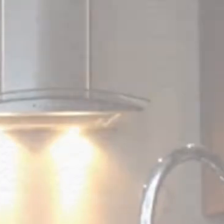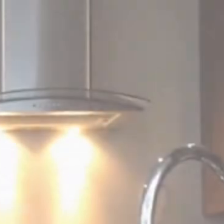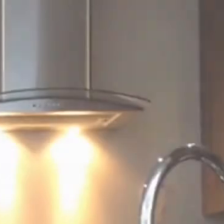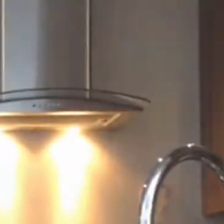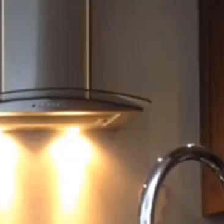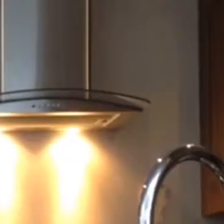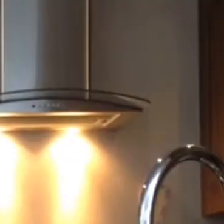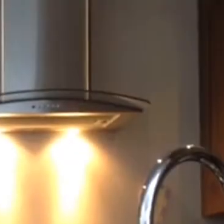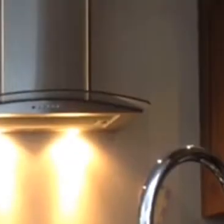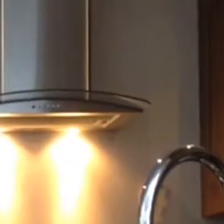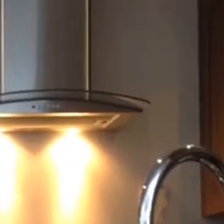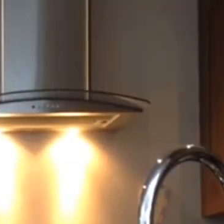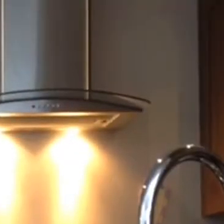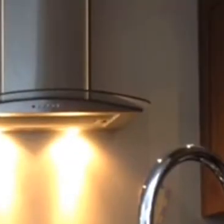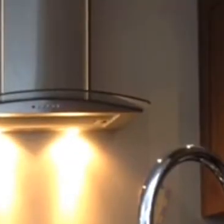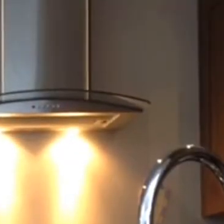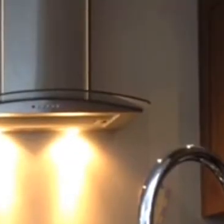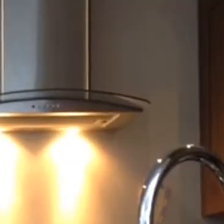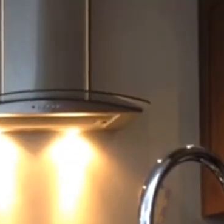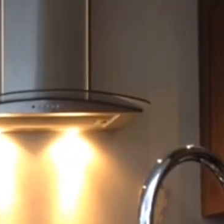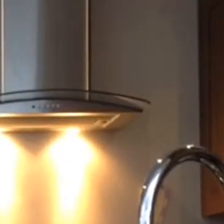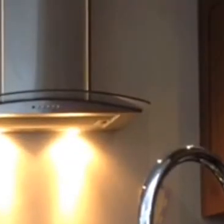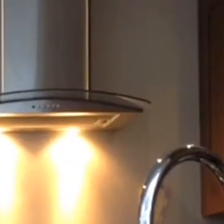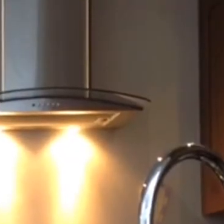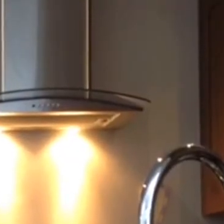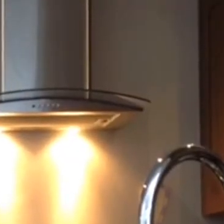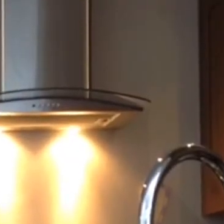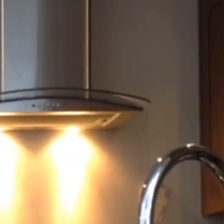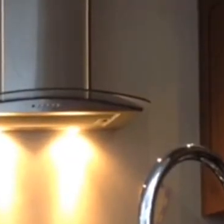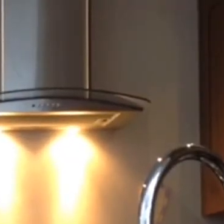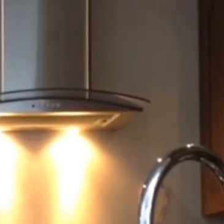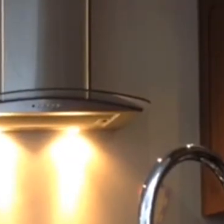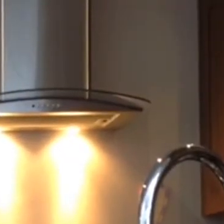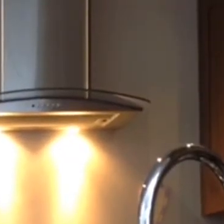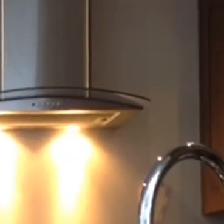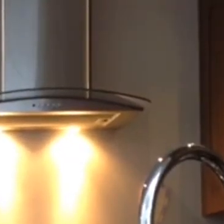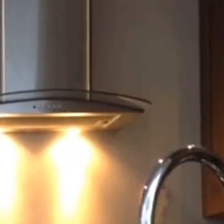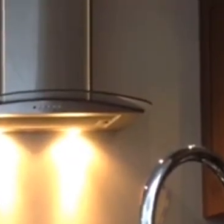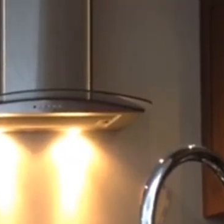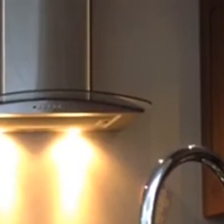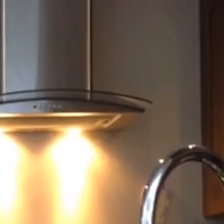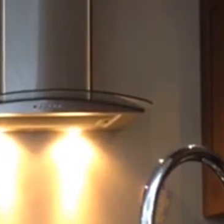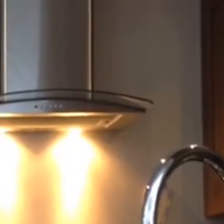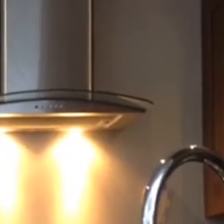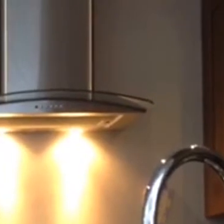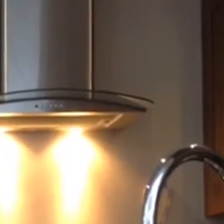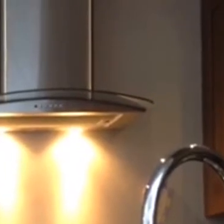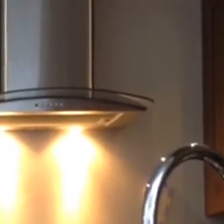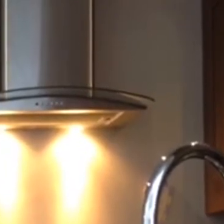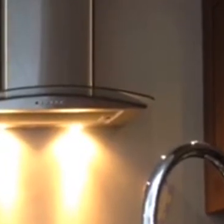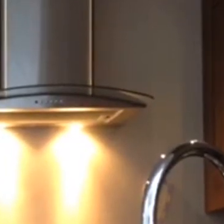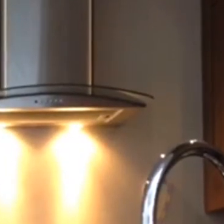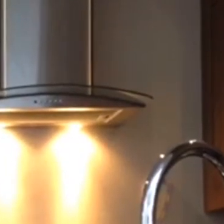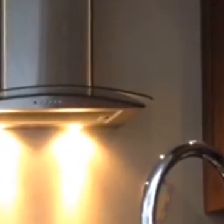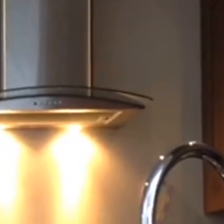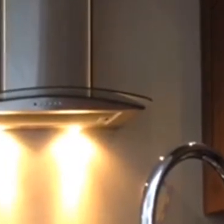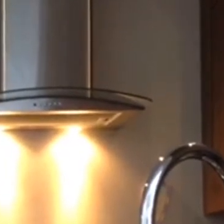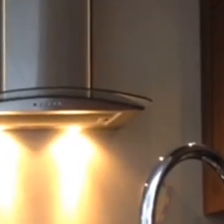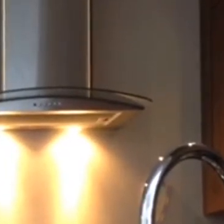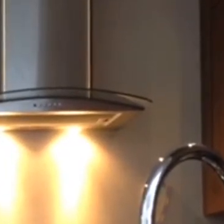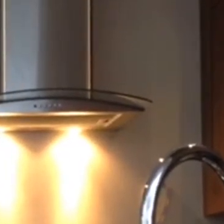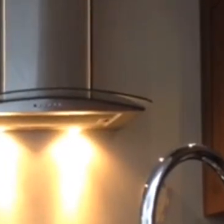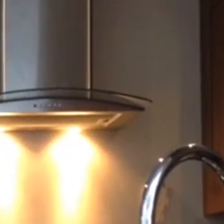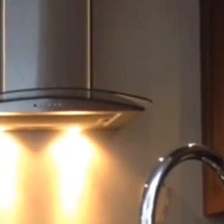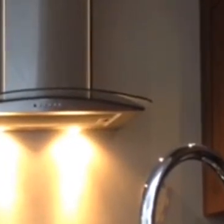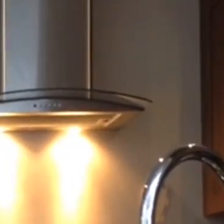Hi again to all my gorgeous rainbow children at Giles Gate Primary School. Hope you've all had a good week.